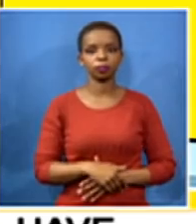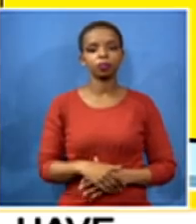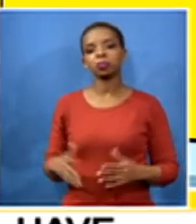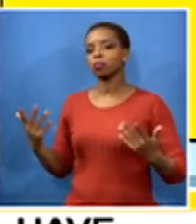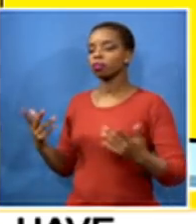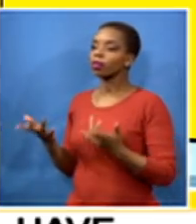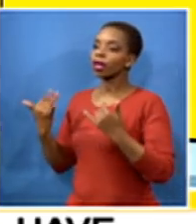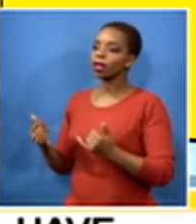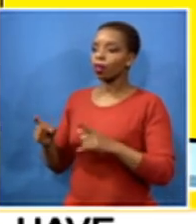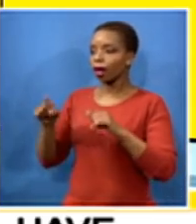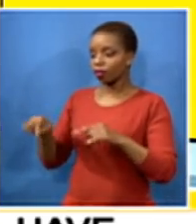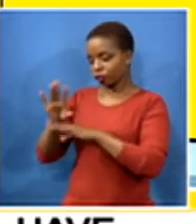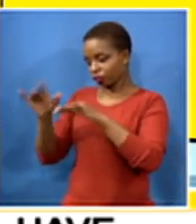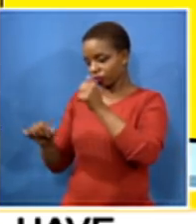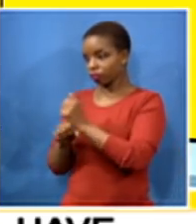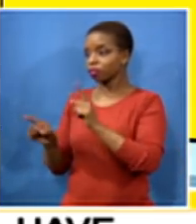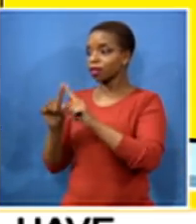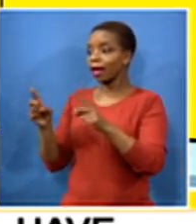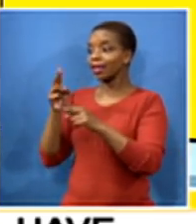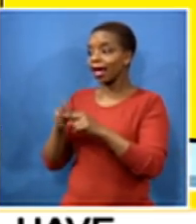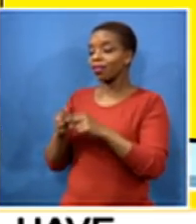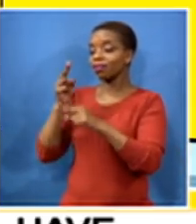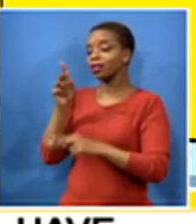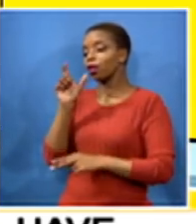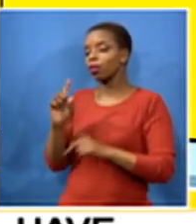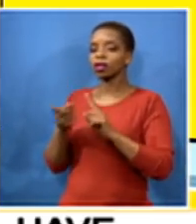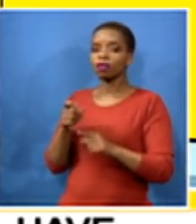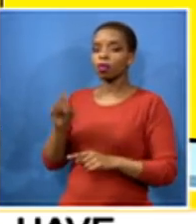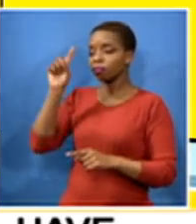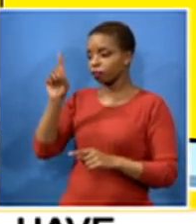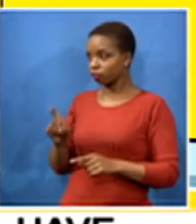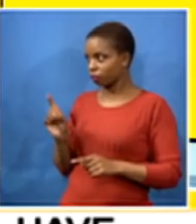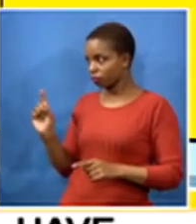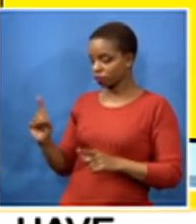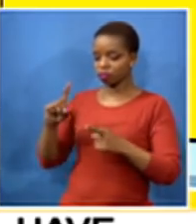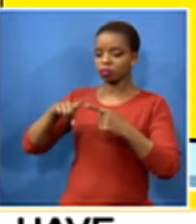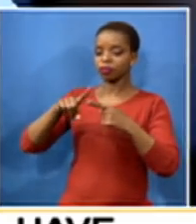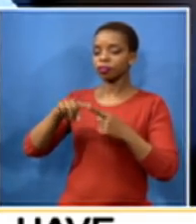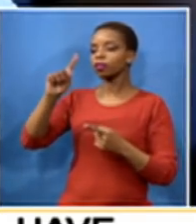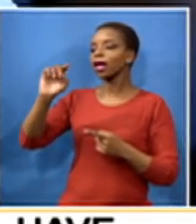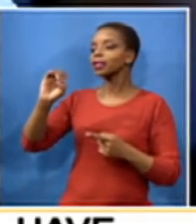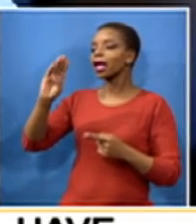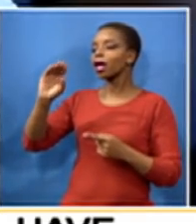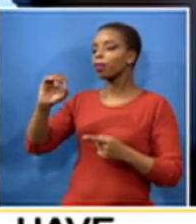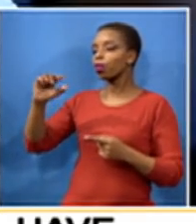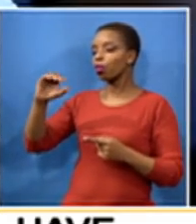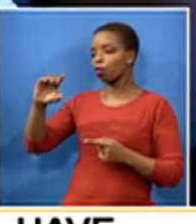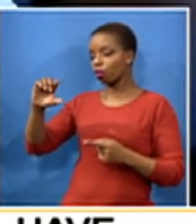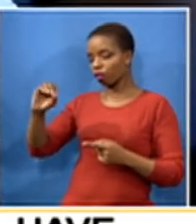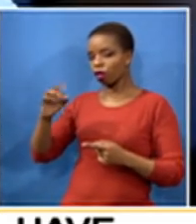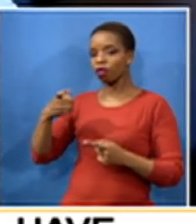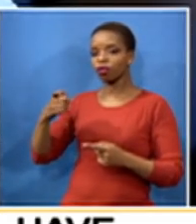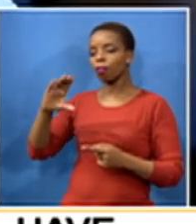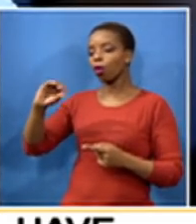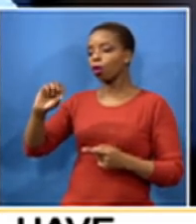now but uh let me just get a final word from all of you um starting with you uh debuho uh firstly as kosas will you be